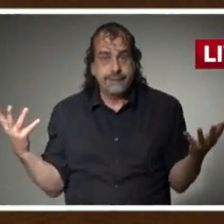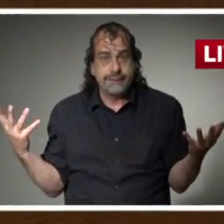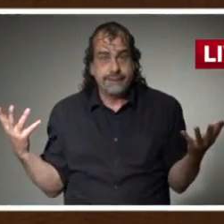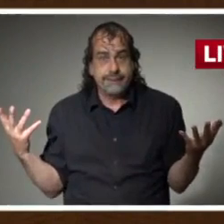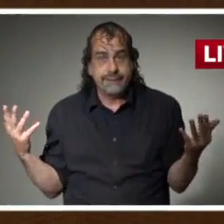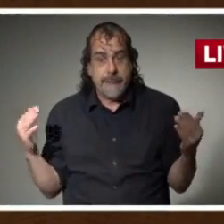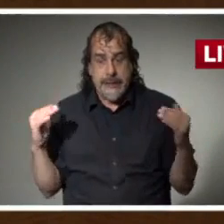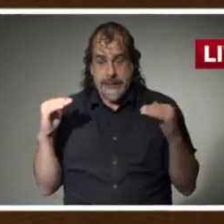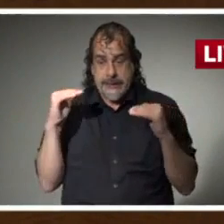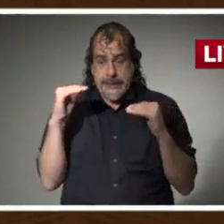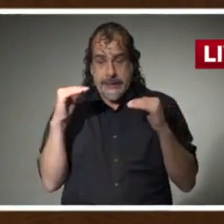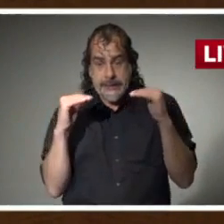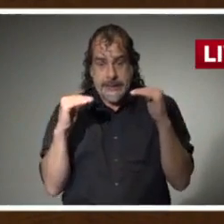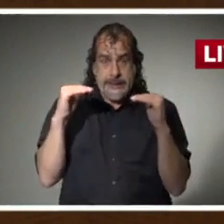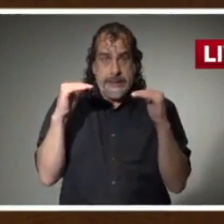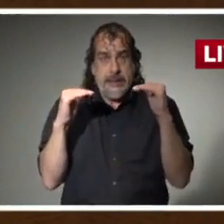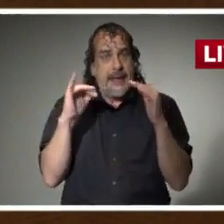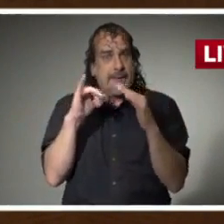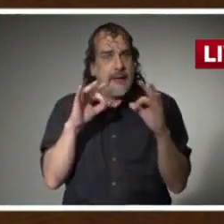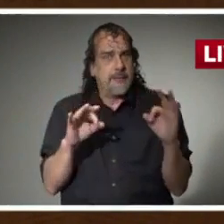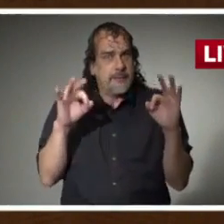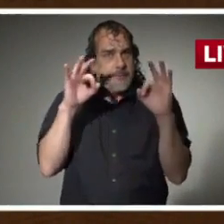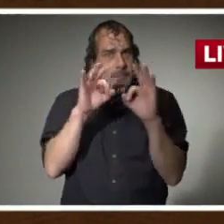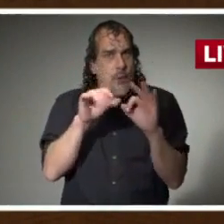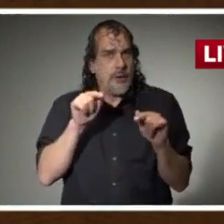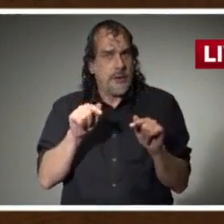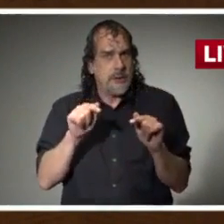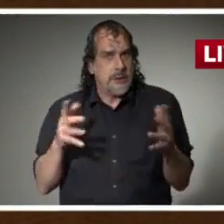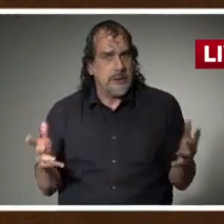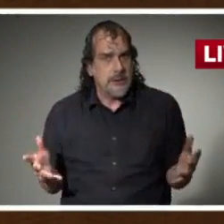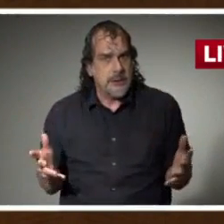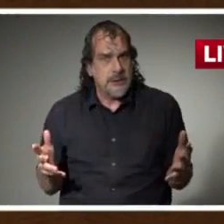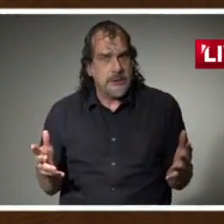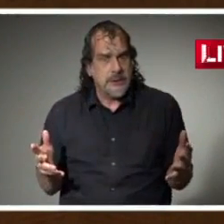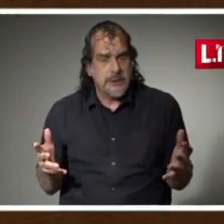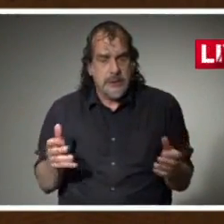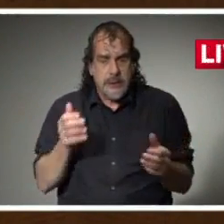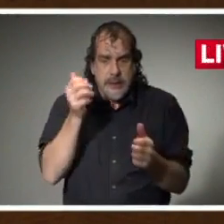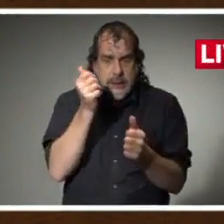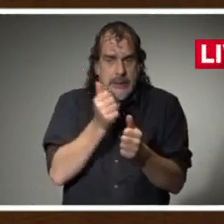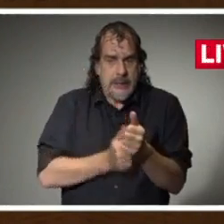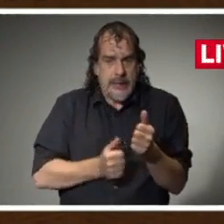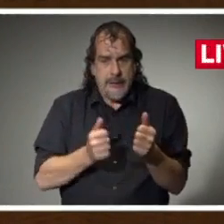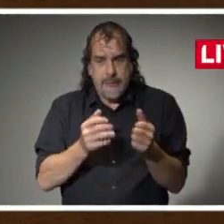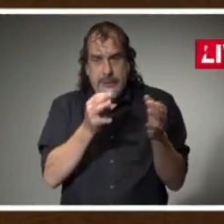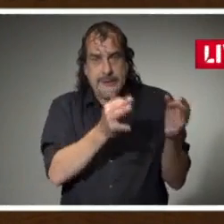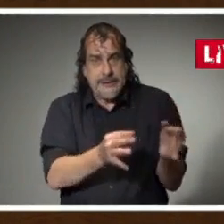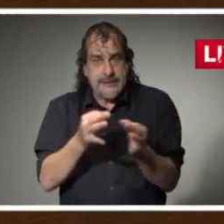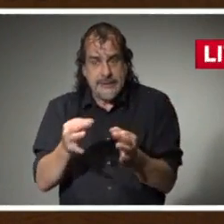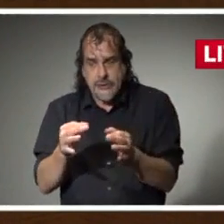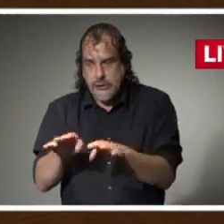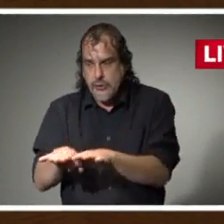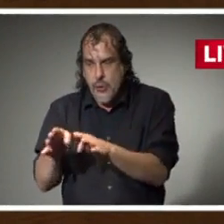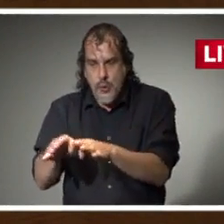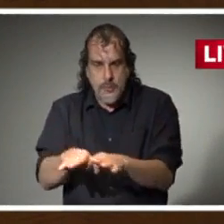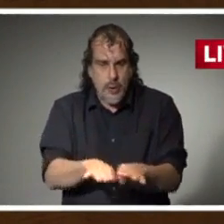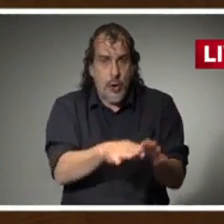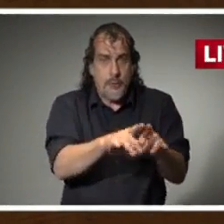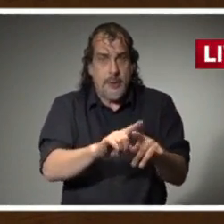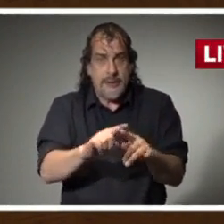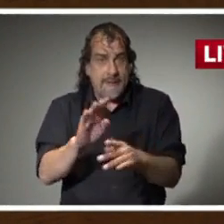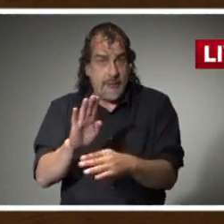Balance is the key. Every effort to reopen sectors of our economy